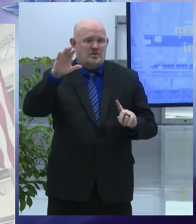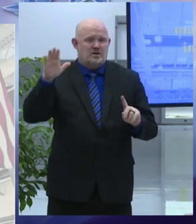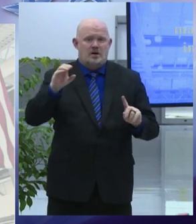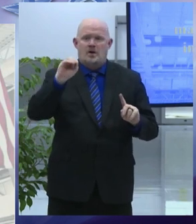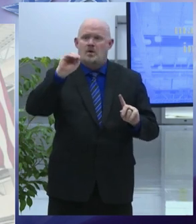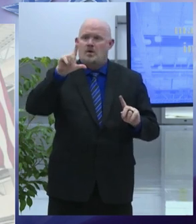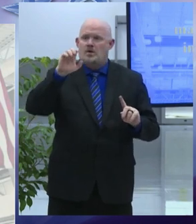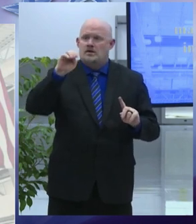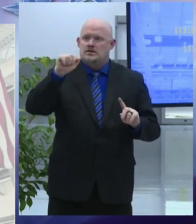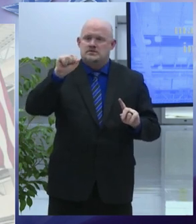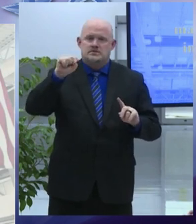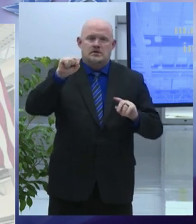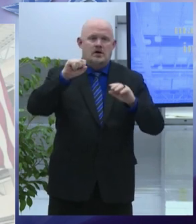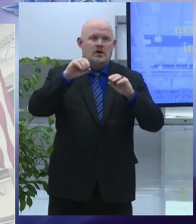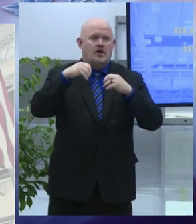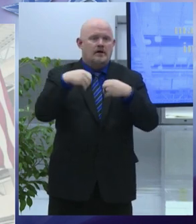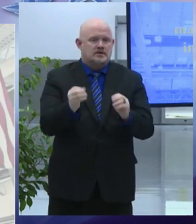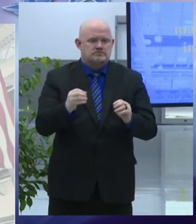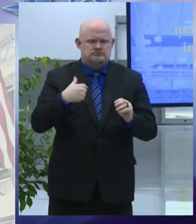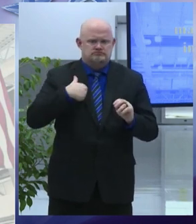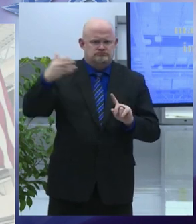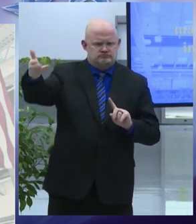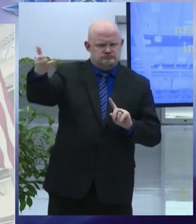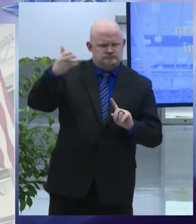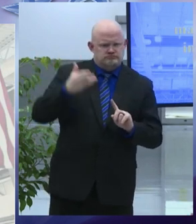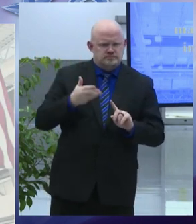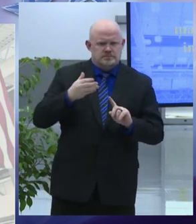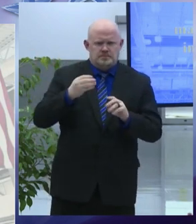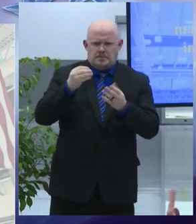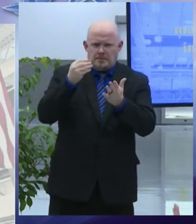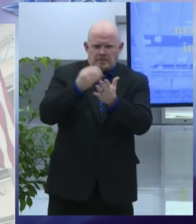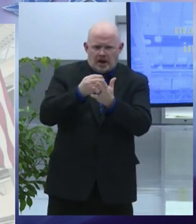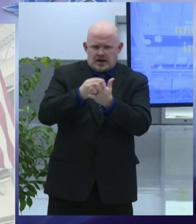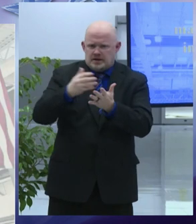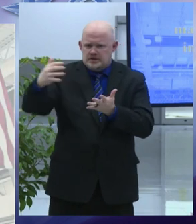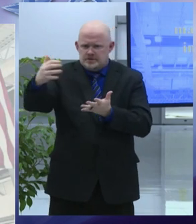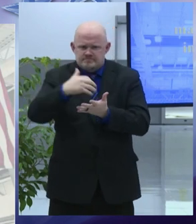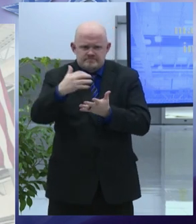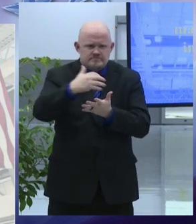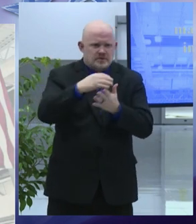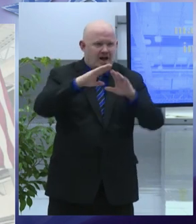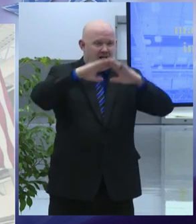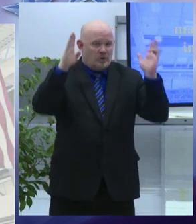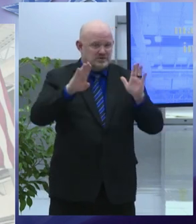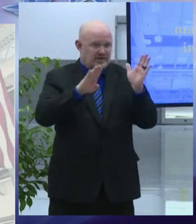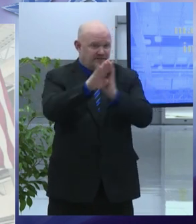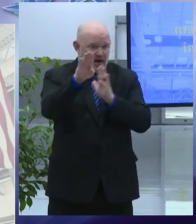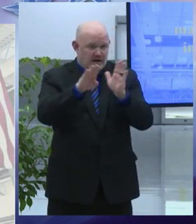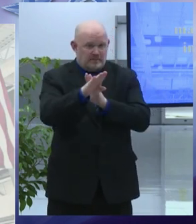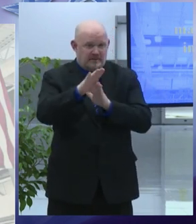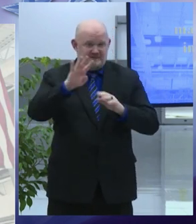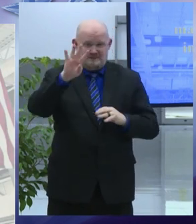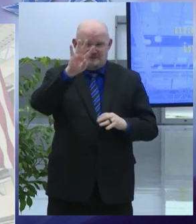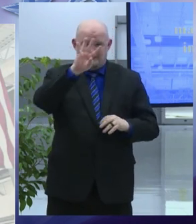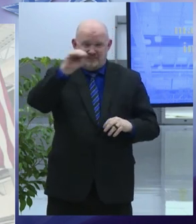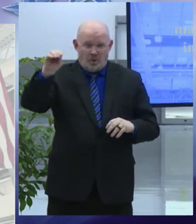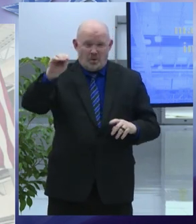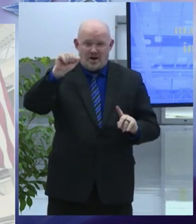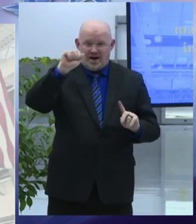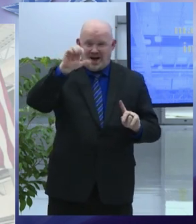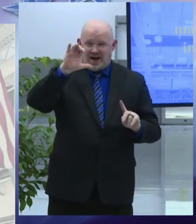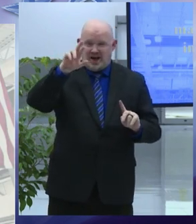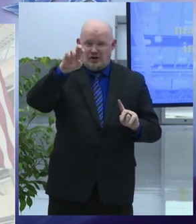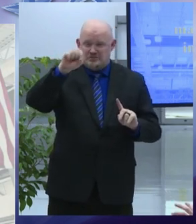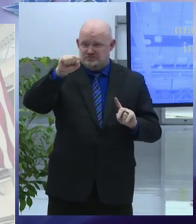housing development to the sdc property so now this 48 acre site with a spectacular view of the city will surge back with